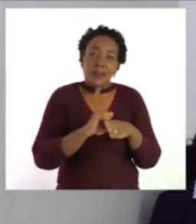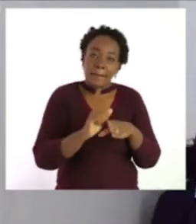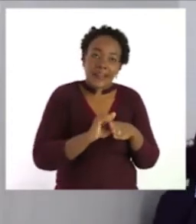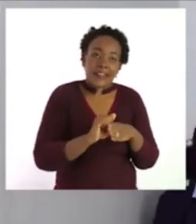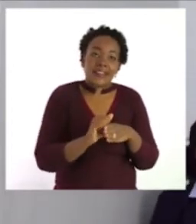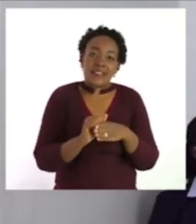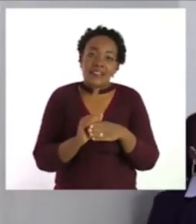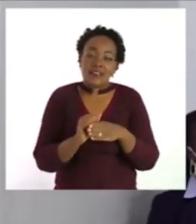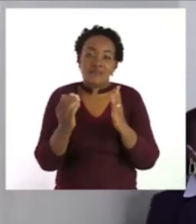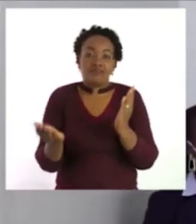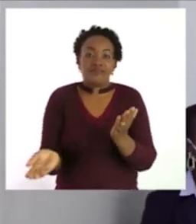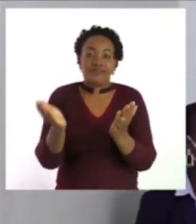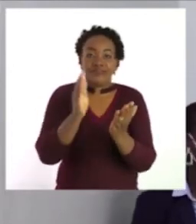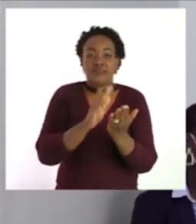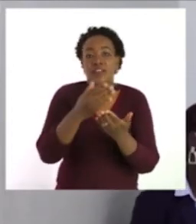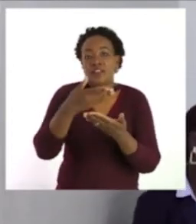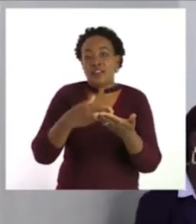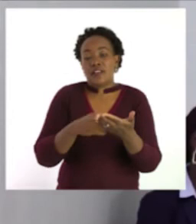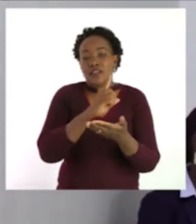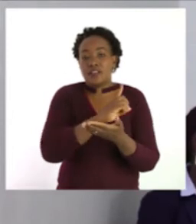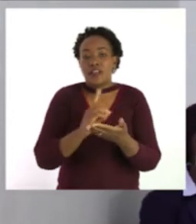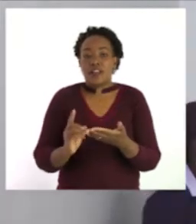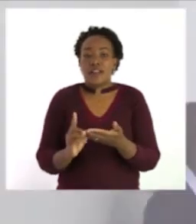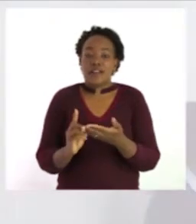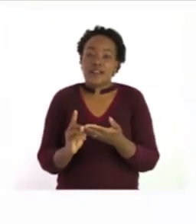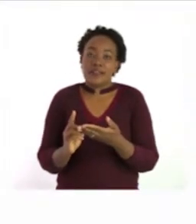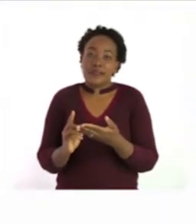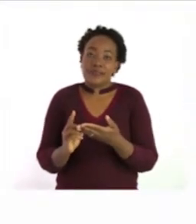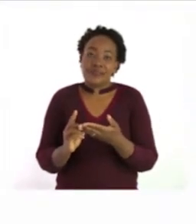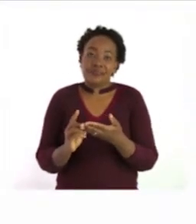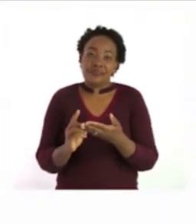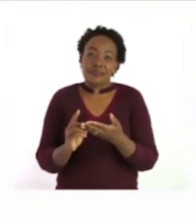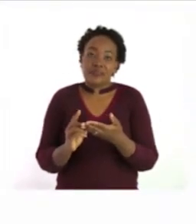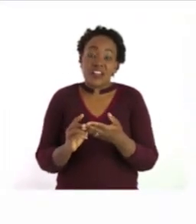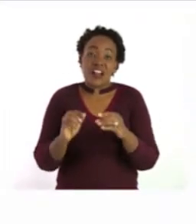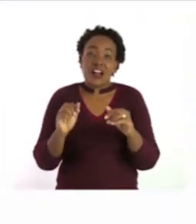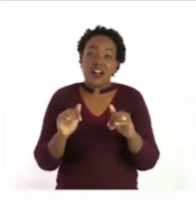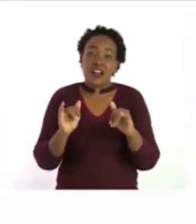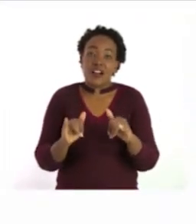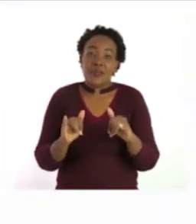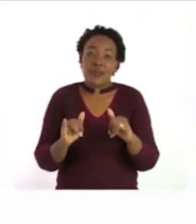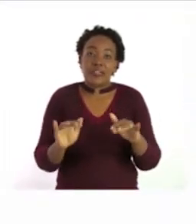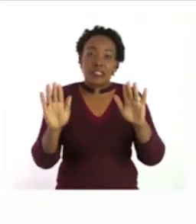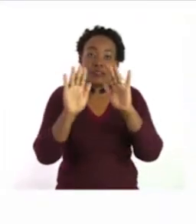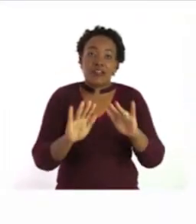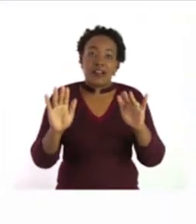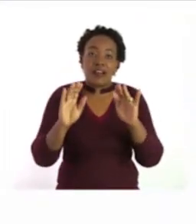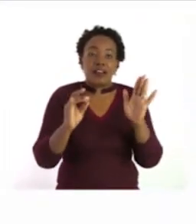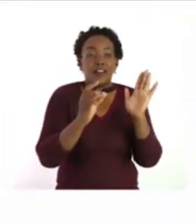Let's now turn to page 11 where we are going to color the fractions.